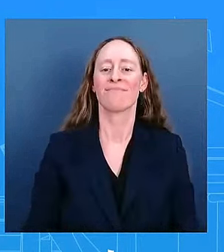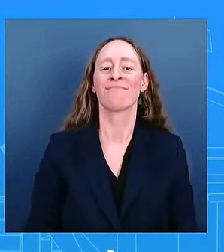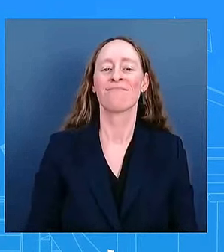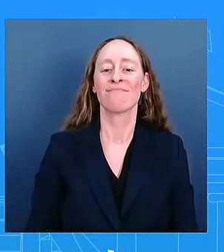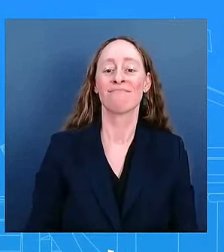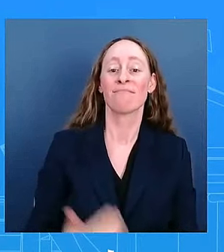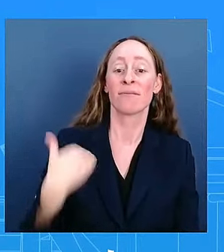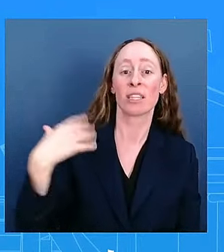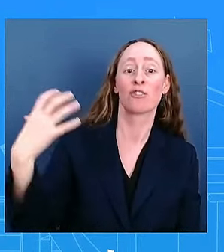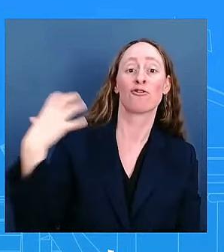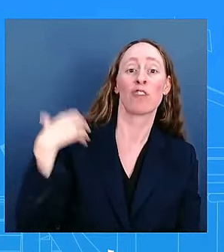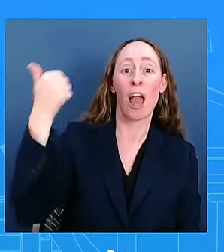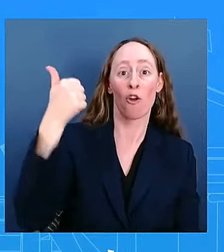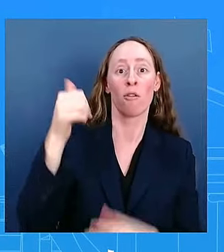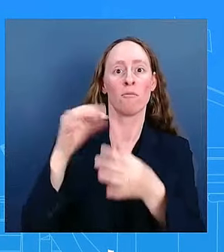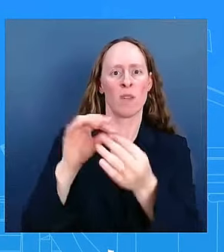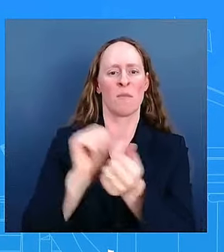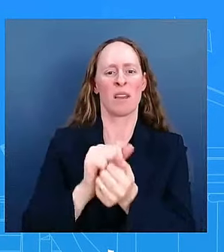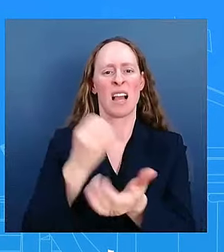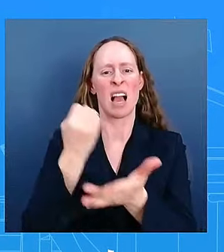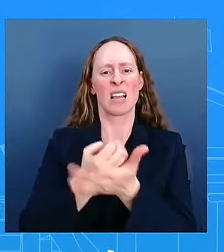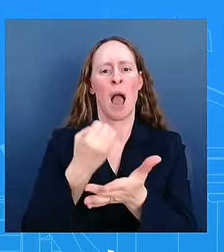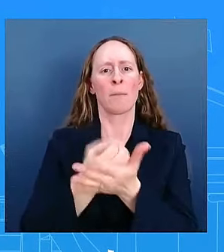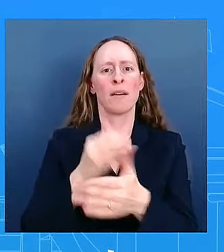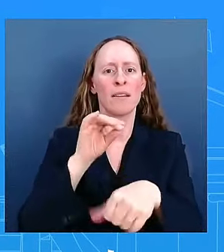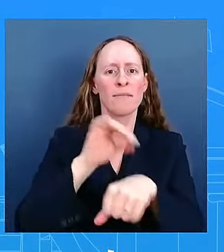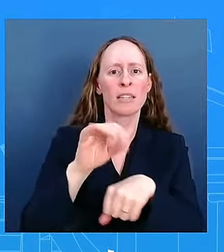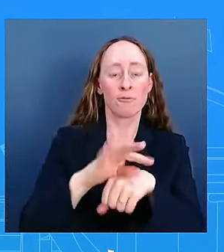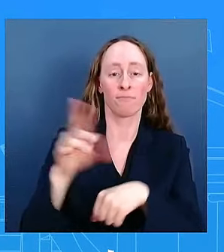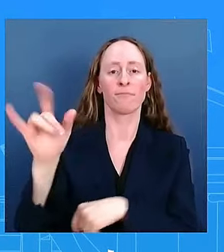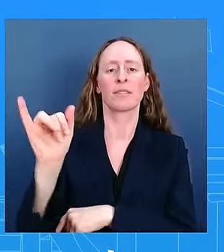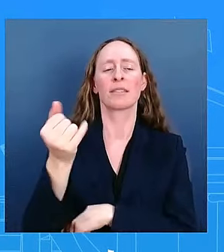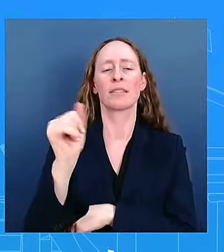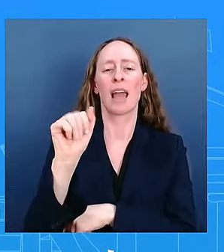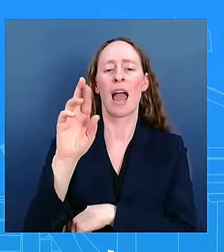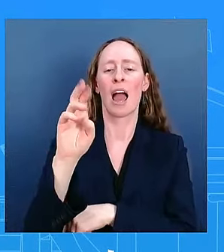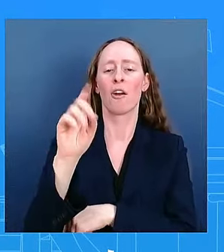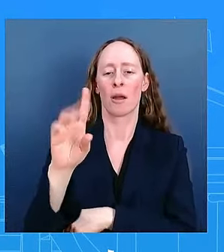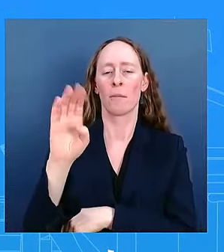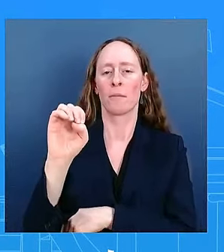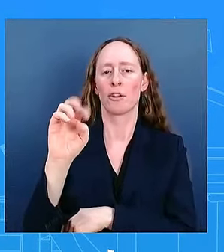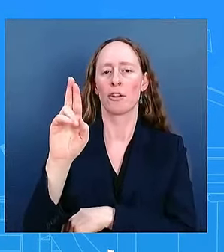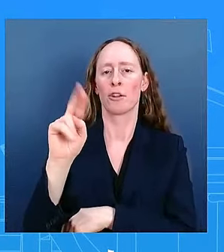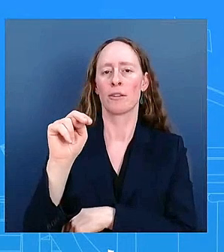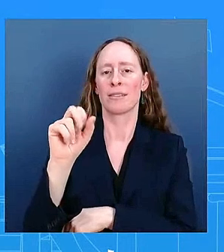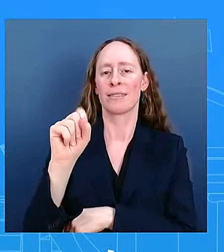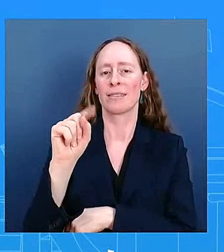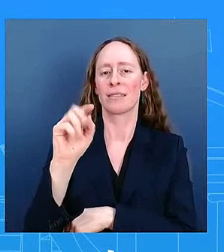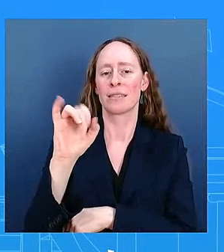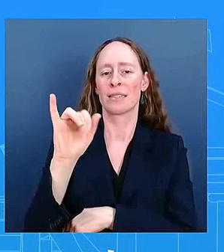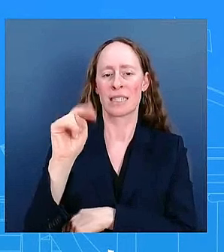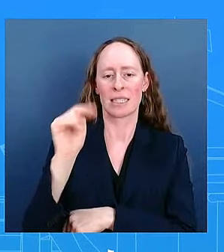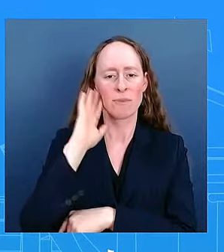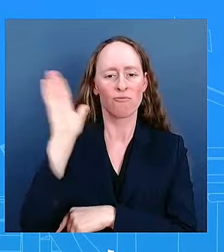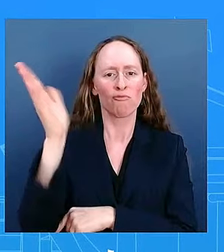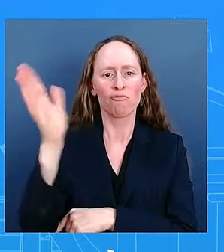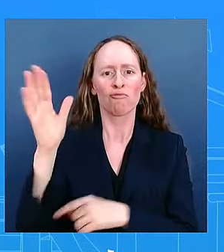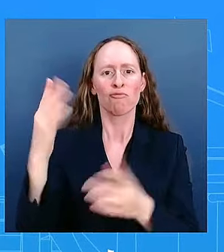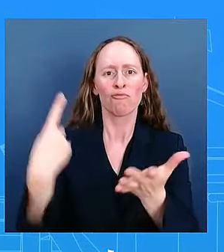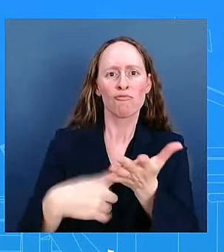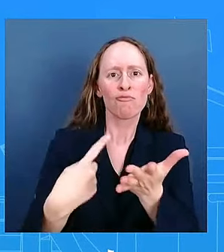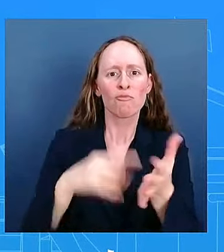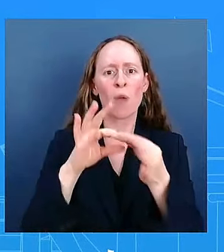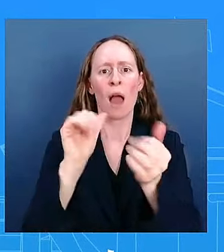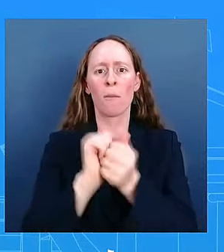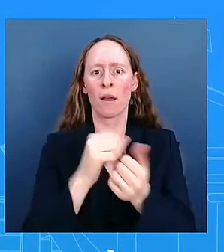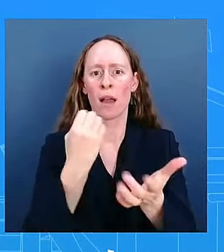to talk about some recent economic news the economy has grown has grown 12.6 percent under this administration